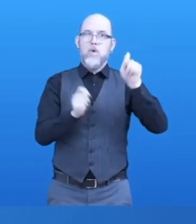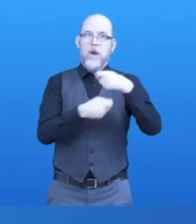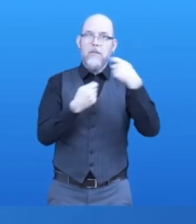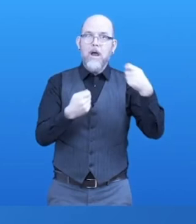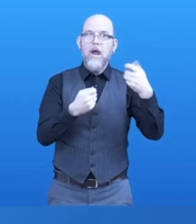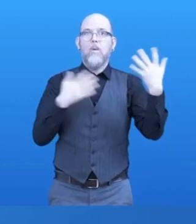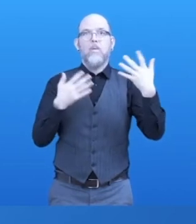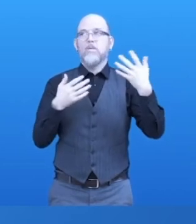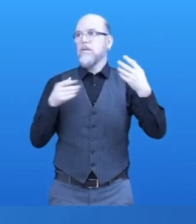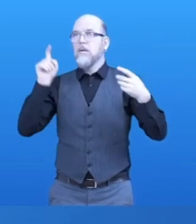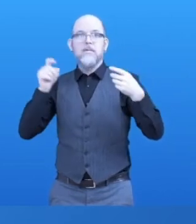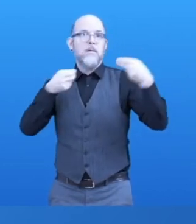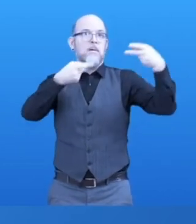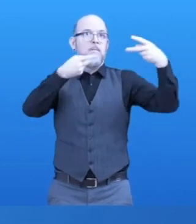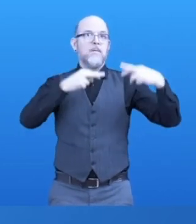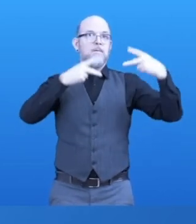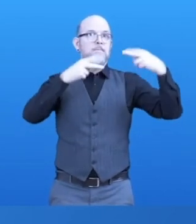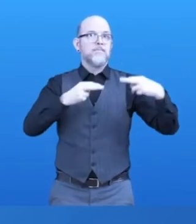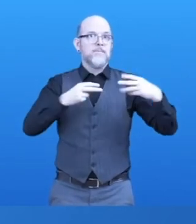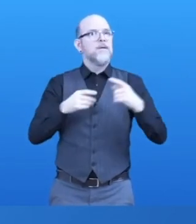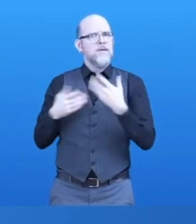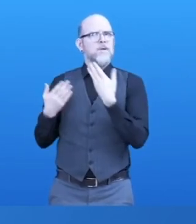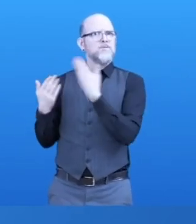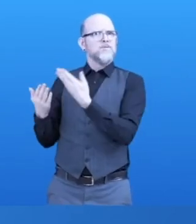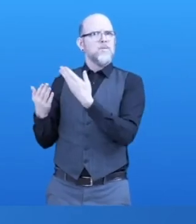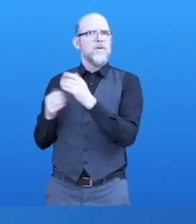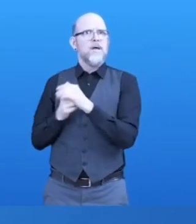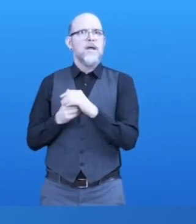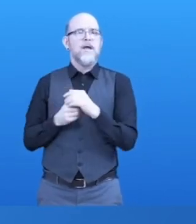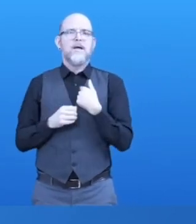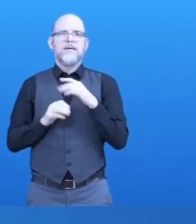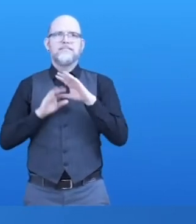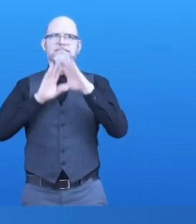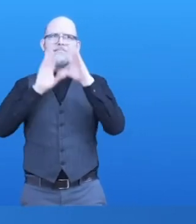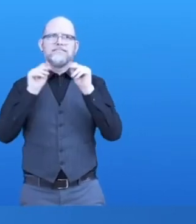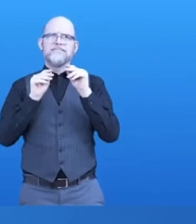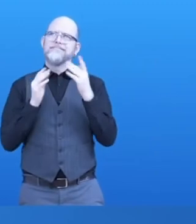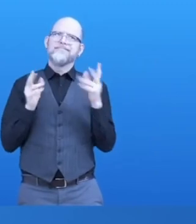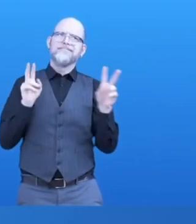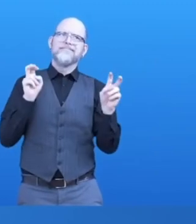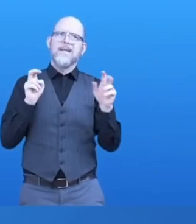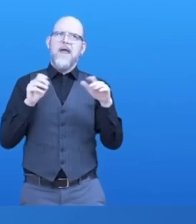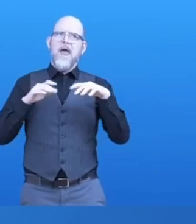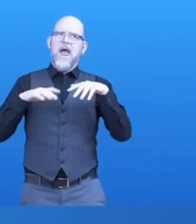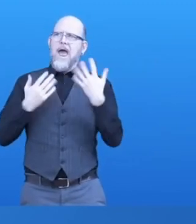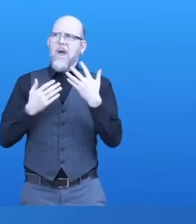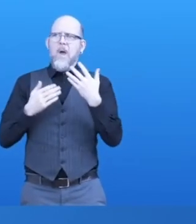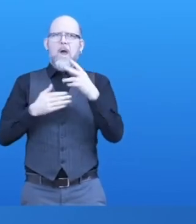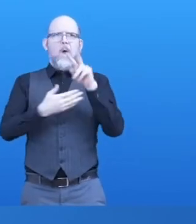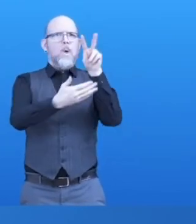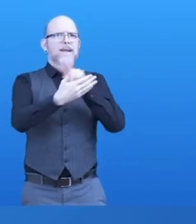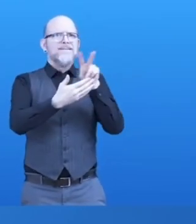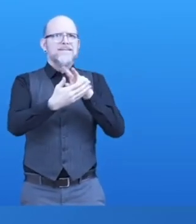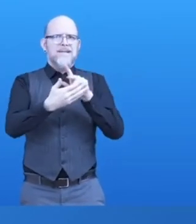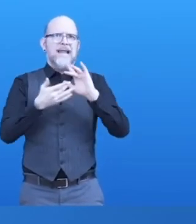These were some examples of functions to give an overview how easy reading works on a real web page. Because